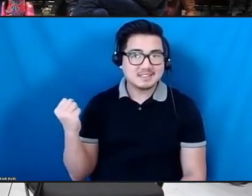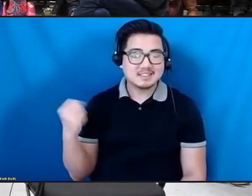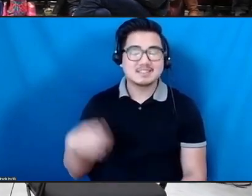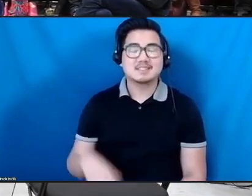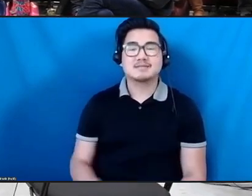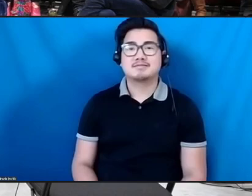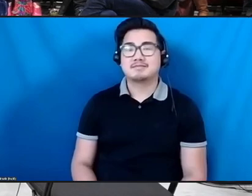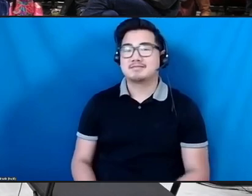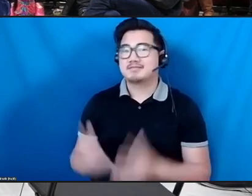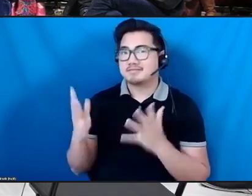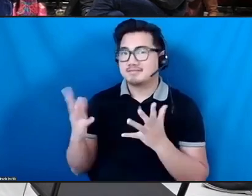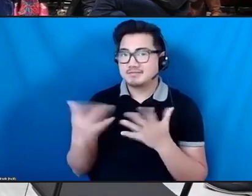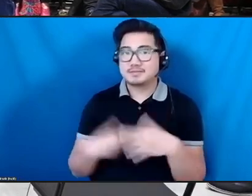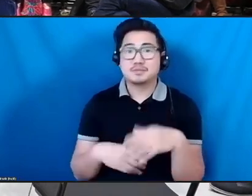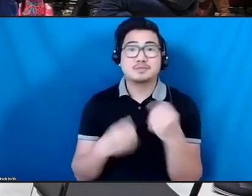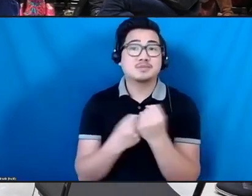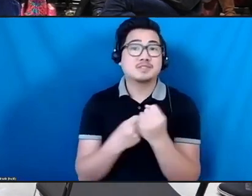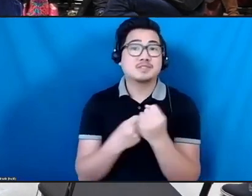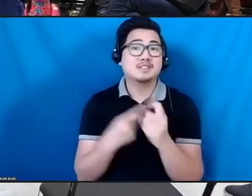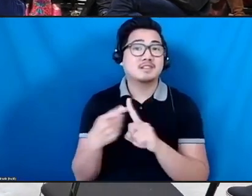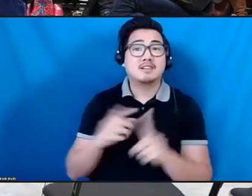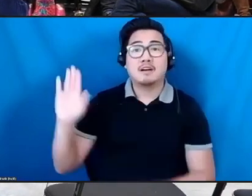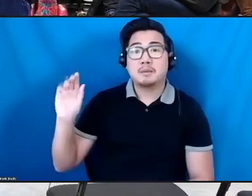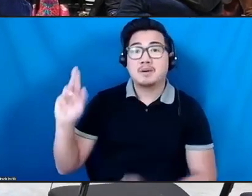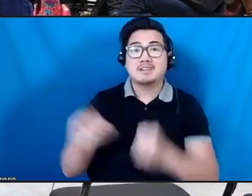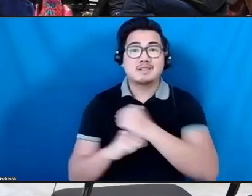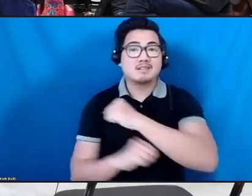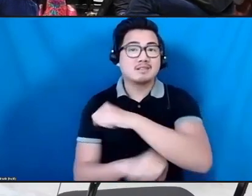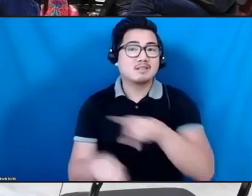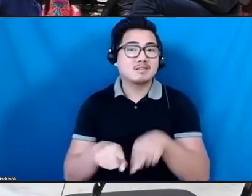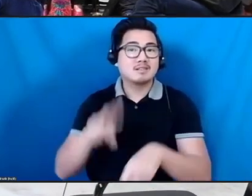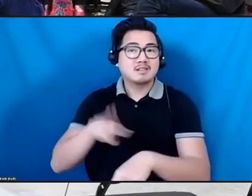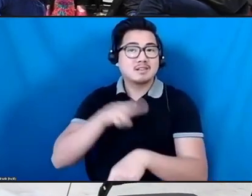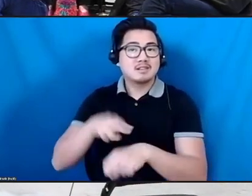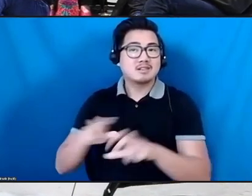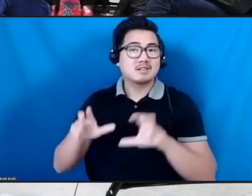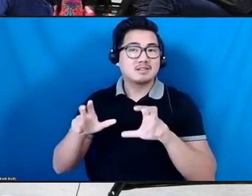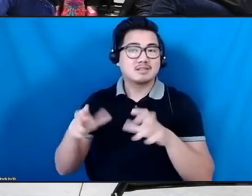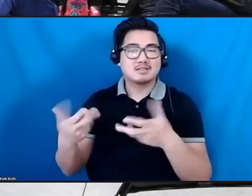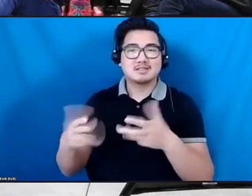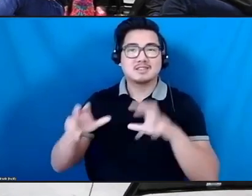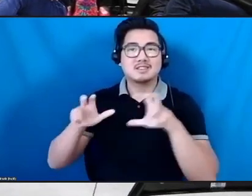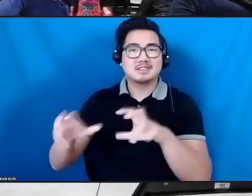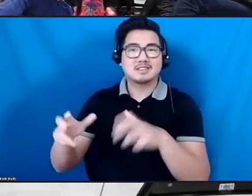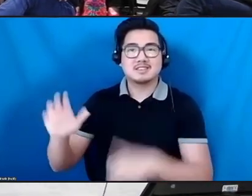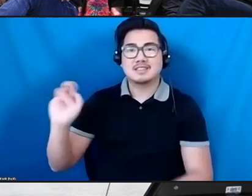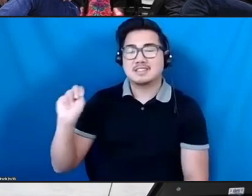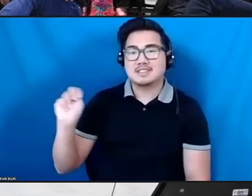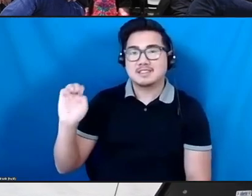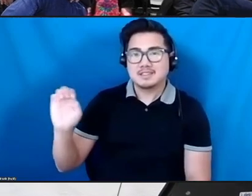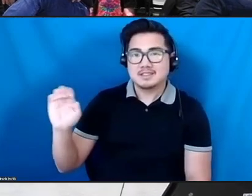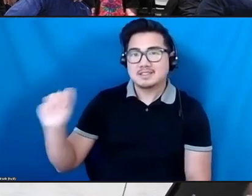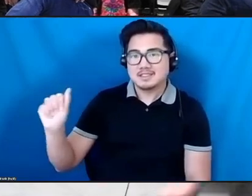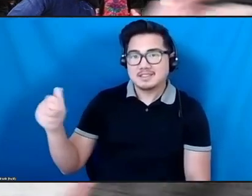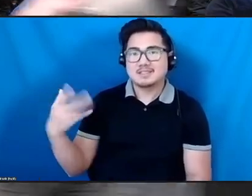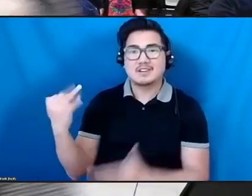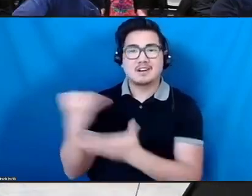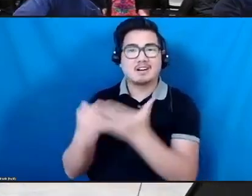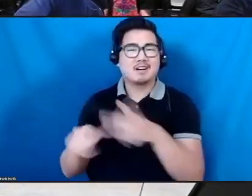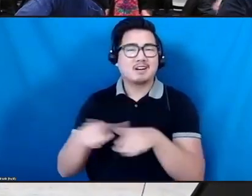The support of the Bar Foundation and the National Endowment for the Arts. And last but not least, of course, the whole HowlRound team.